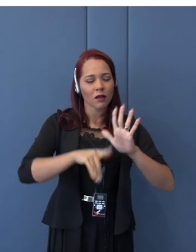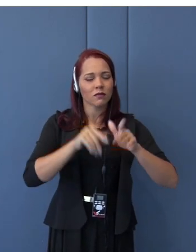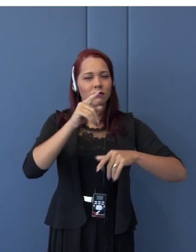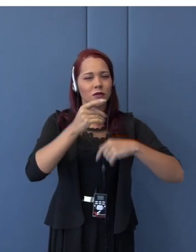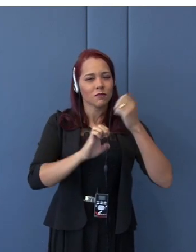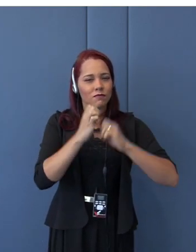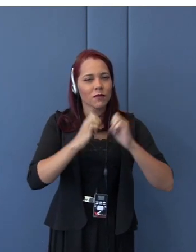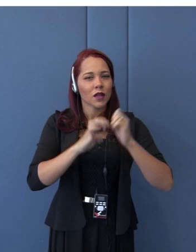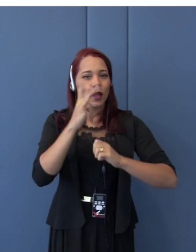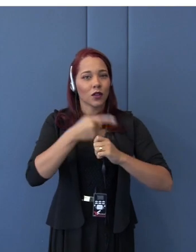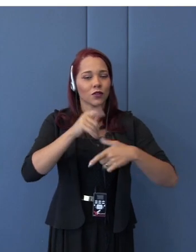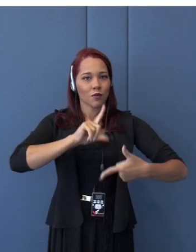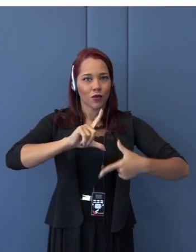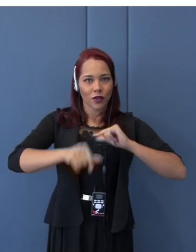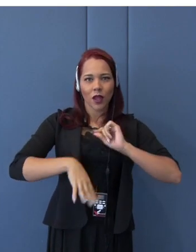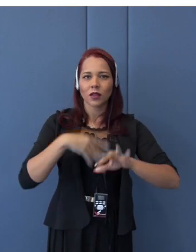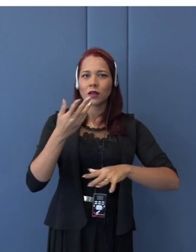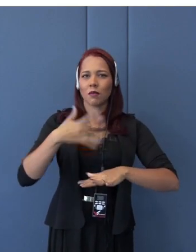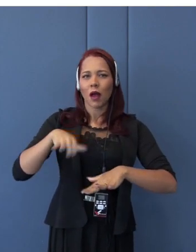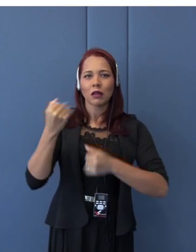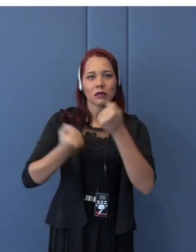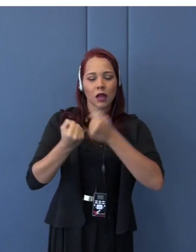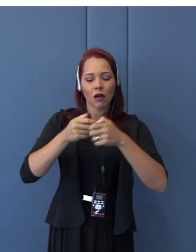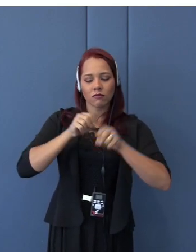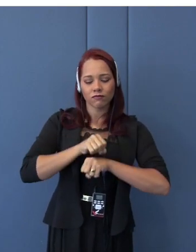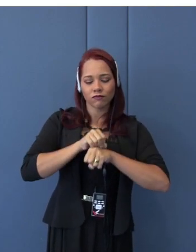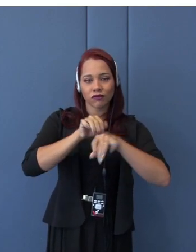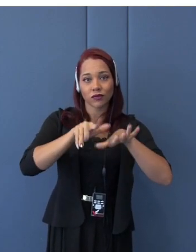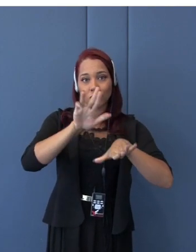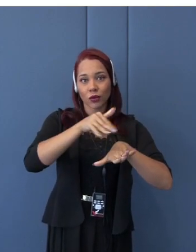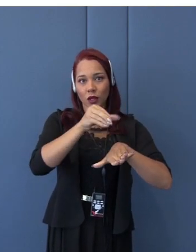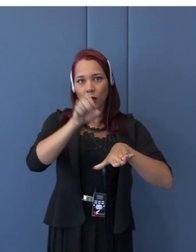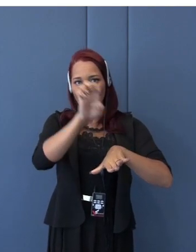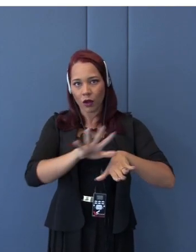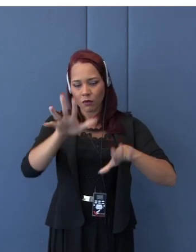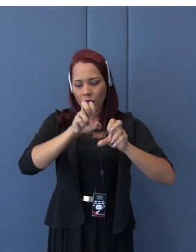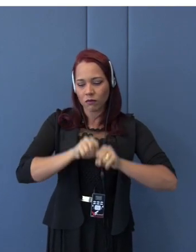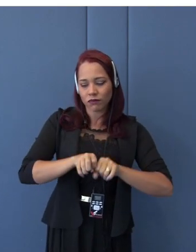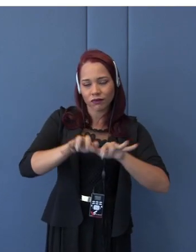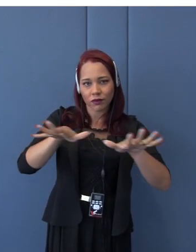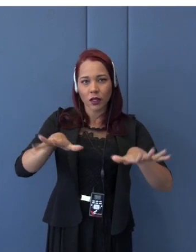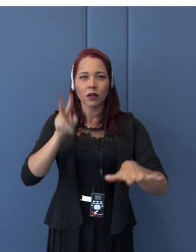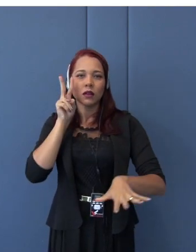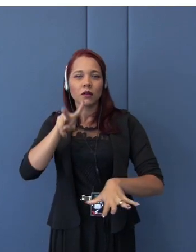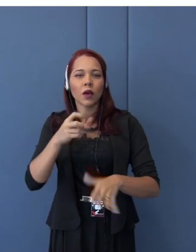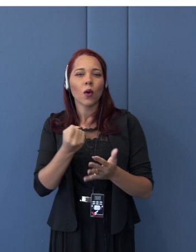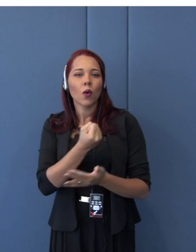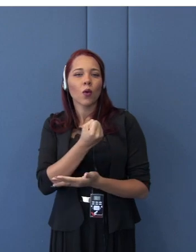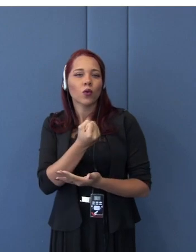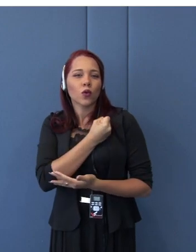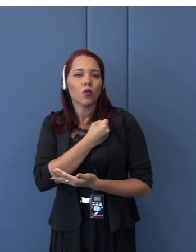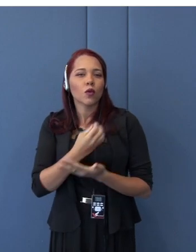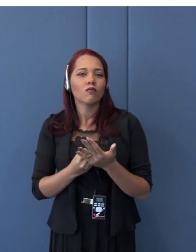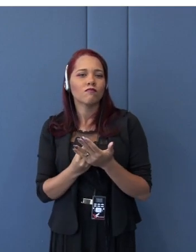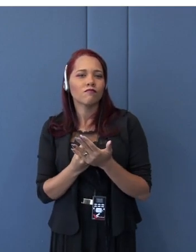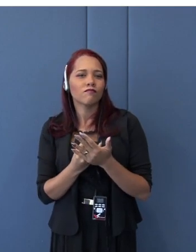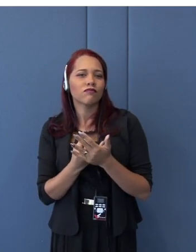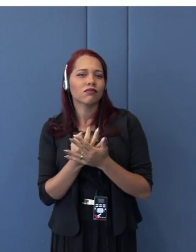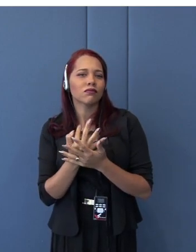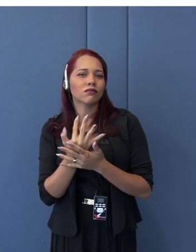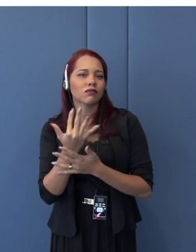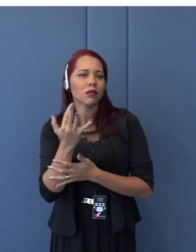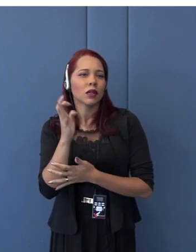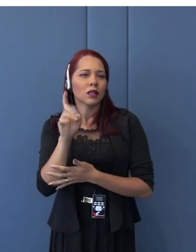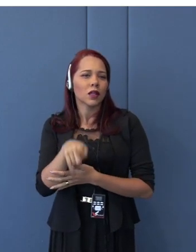European Union. But as you see, the number of places like Sunderland by